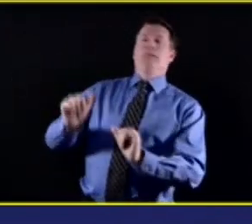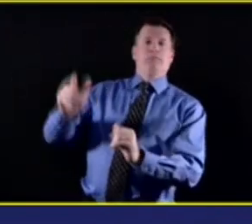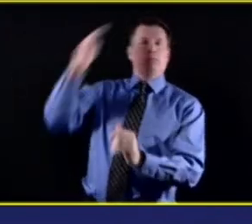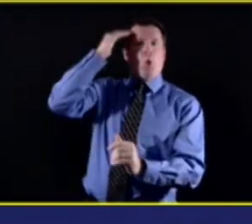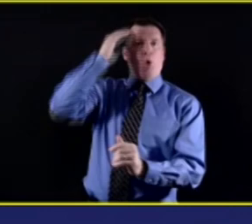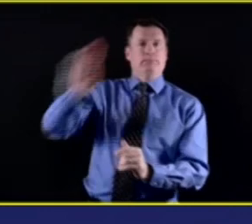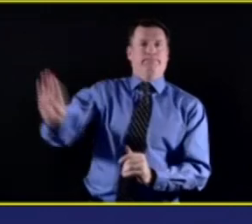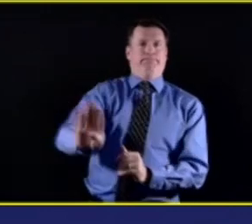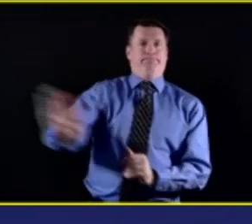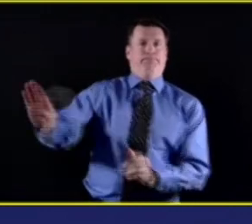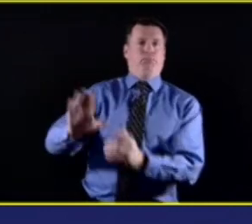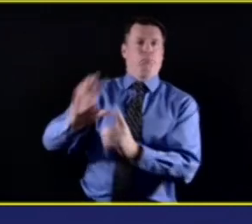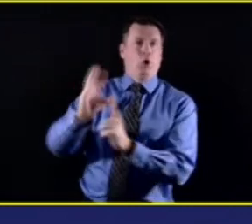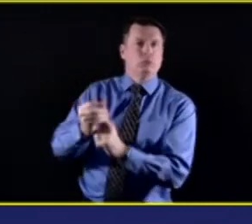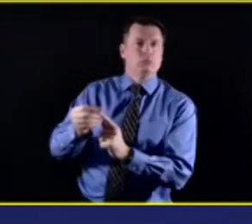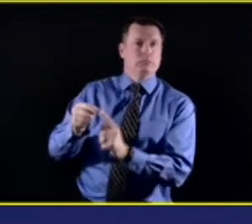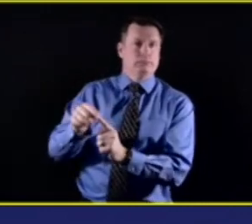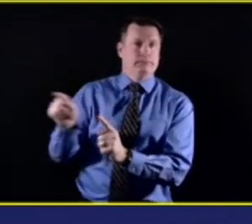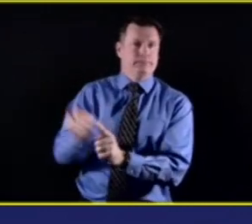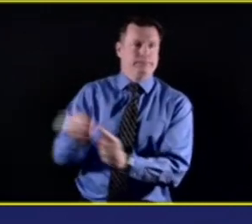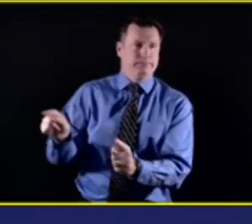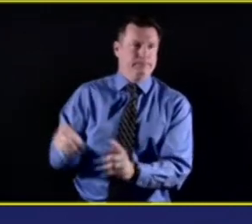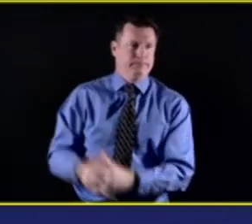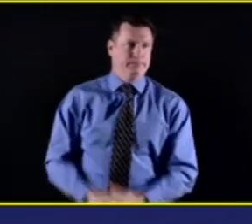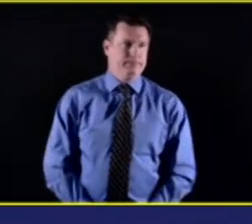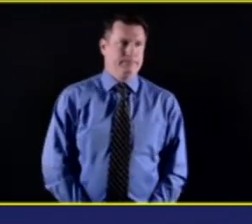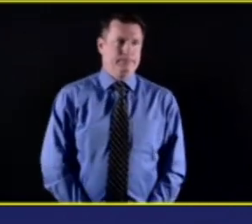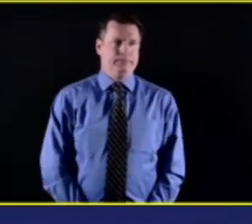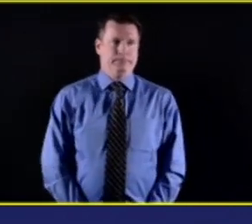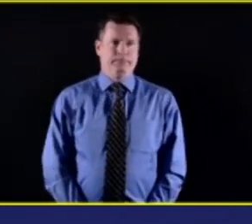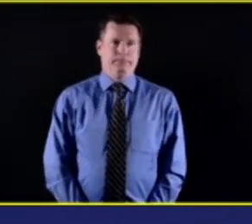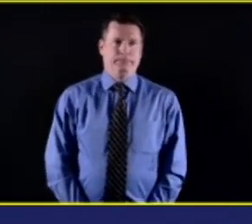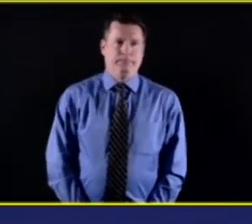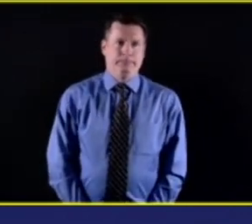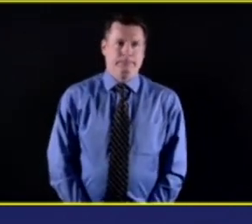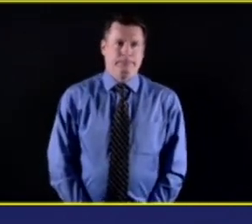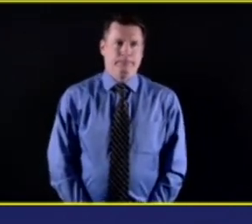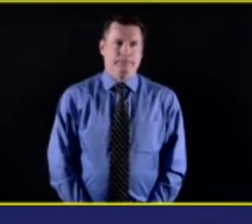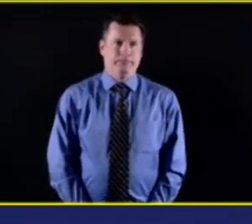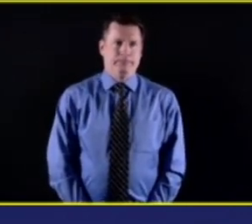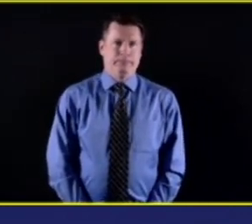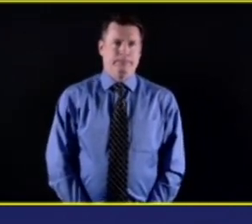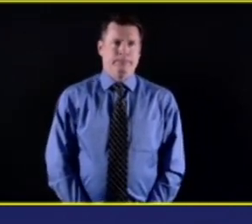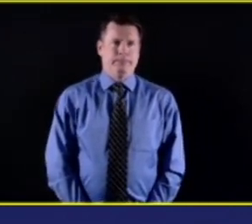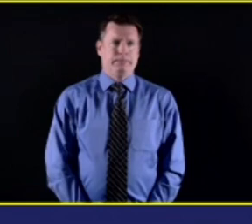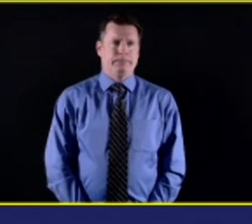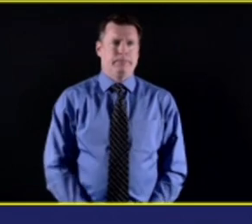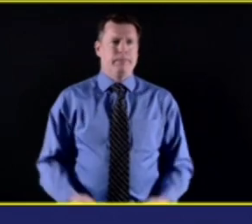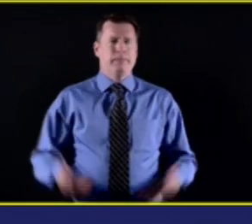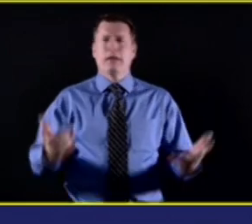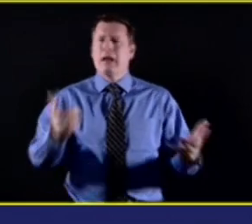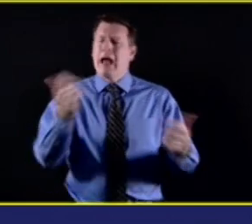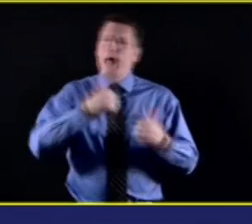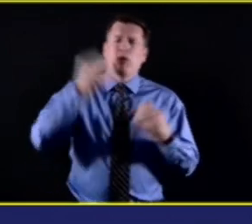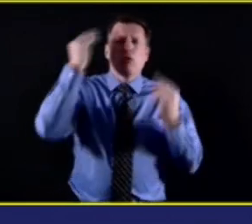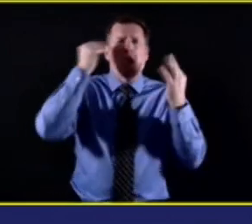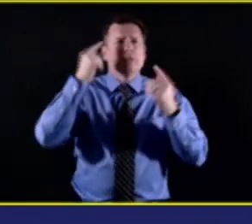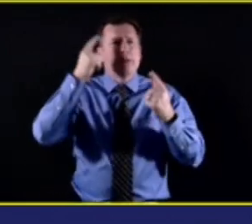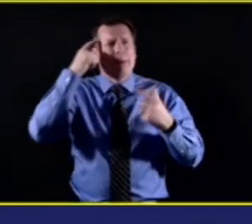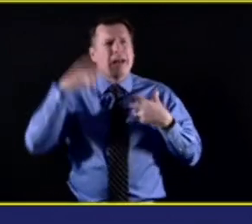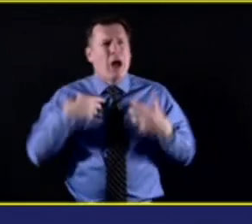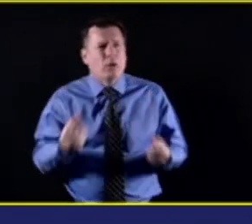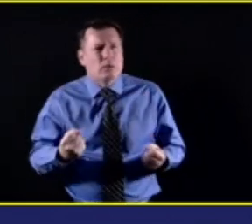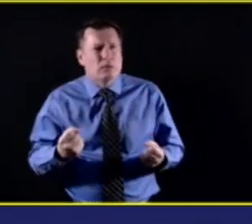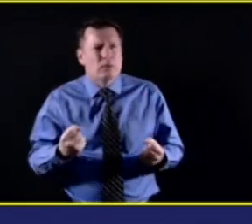his ear on bringing in mental health to how and when we can start to reopen the